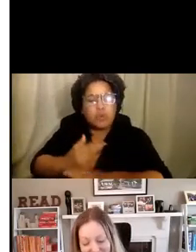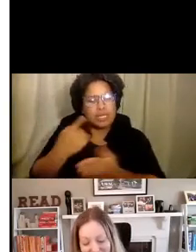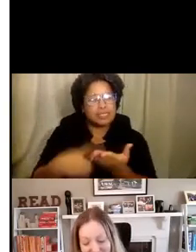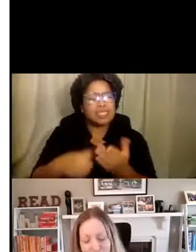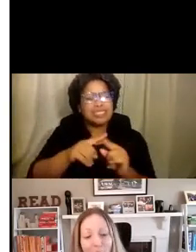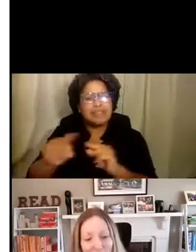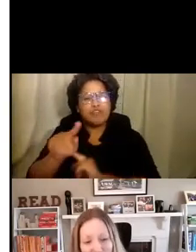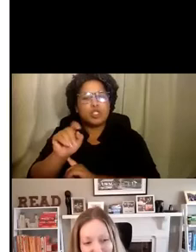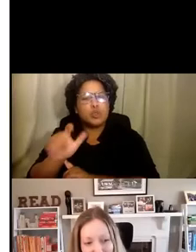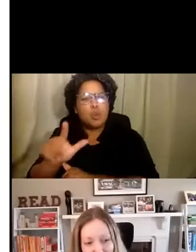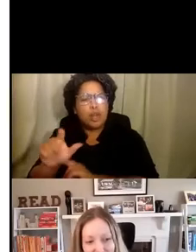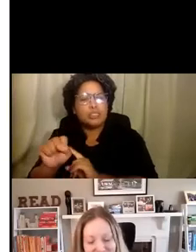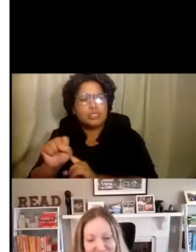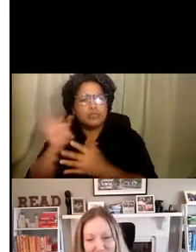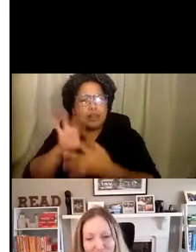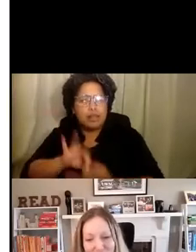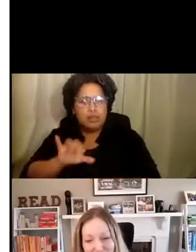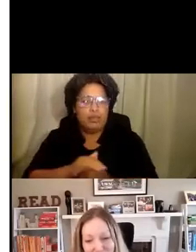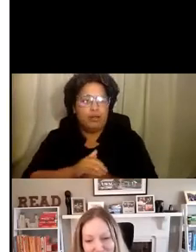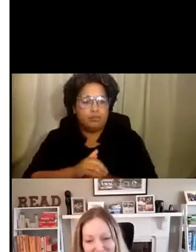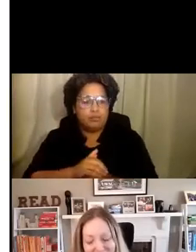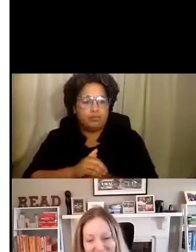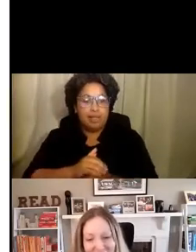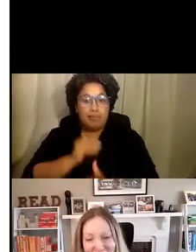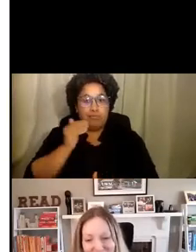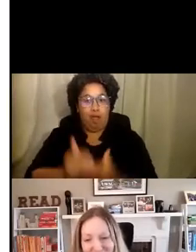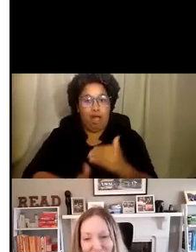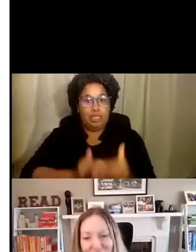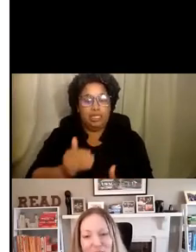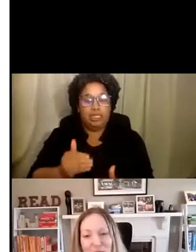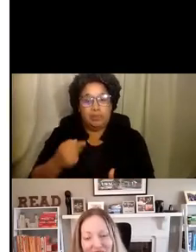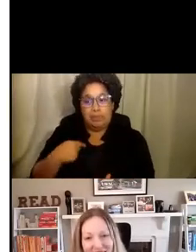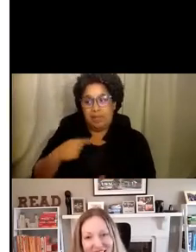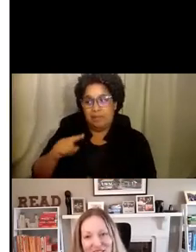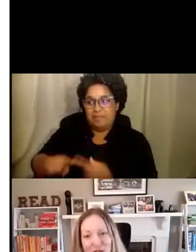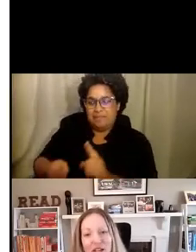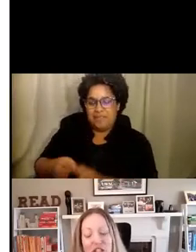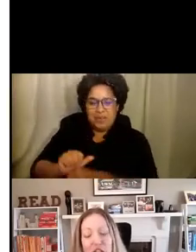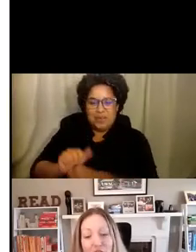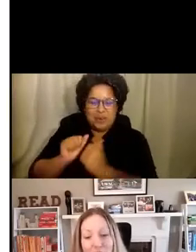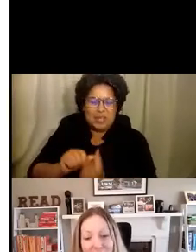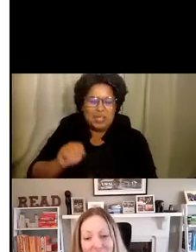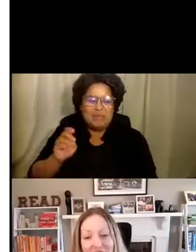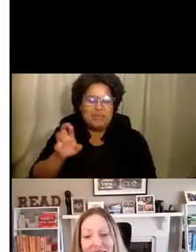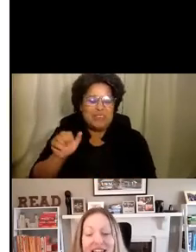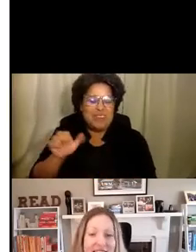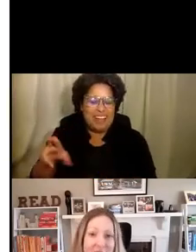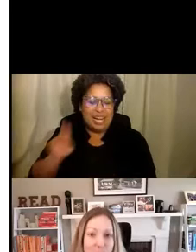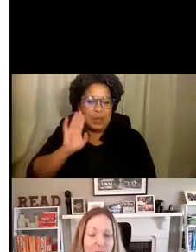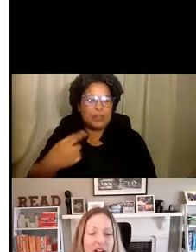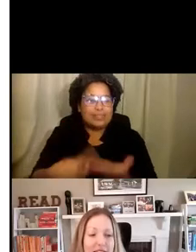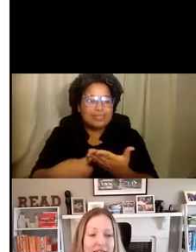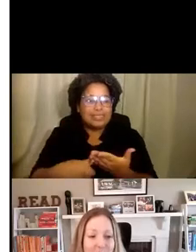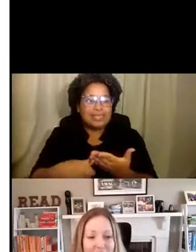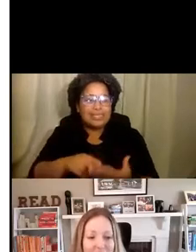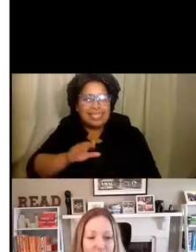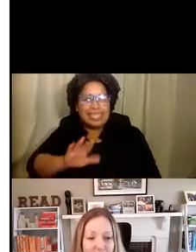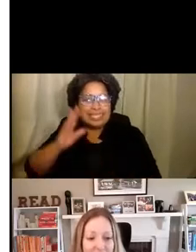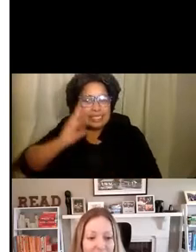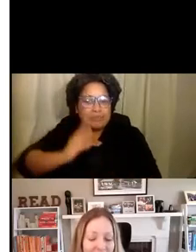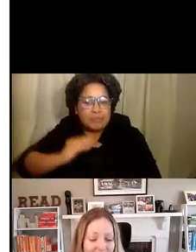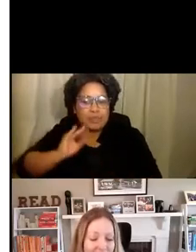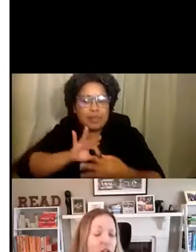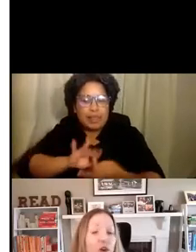And as part of that process, my friend and colleague, Brian, is going to talk about his experience